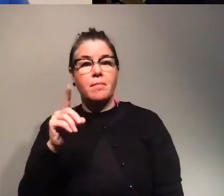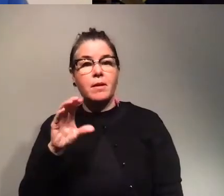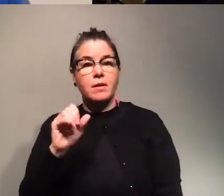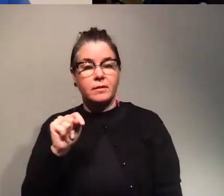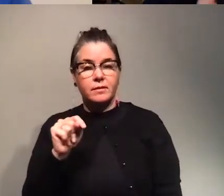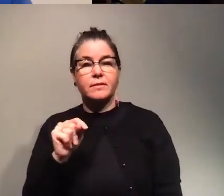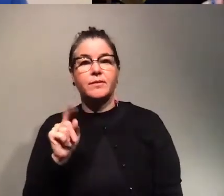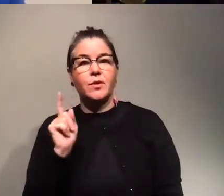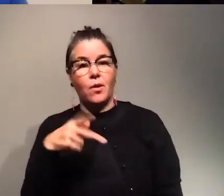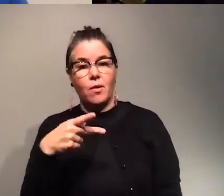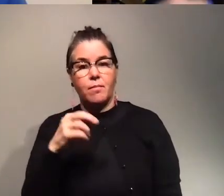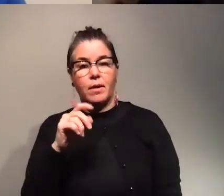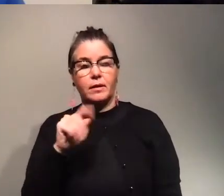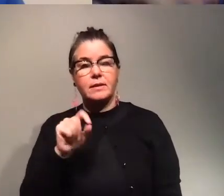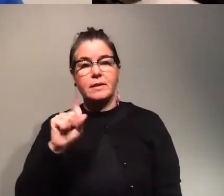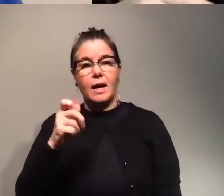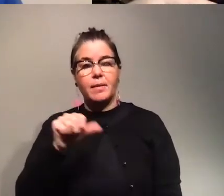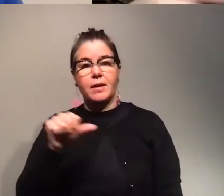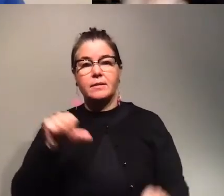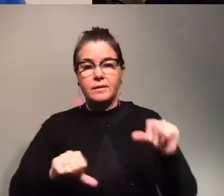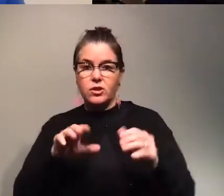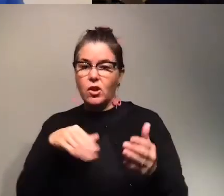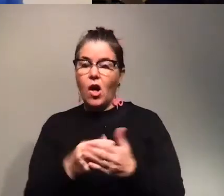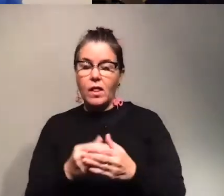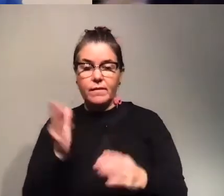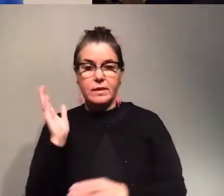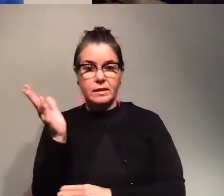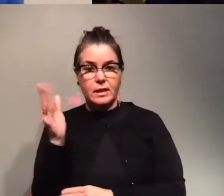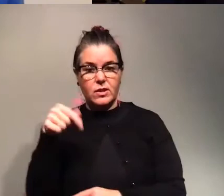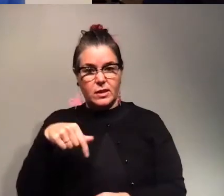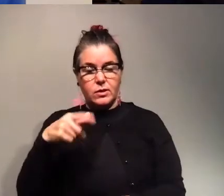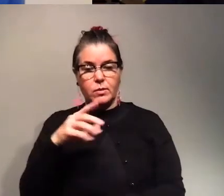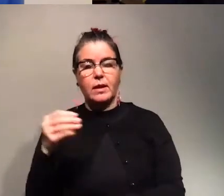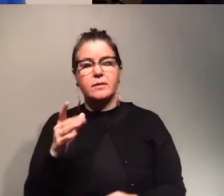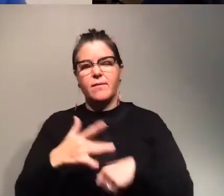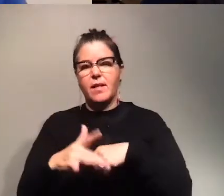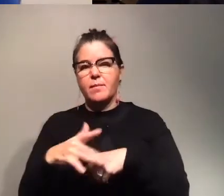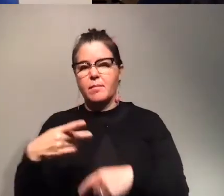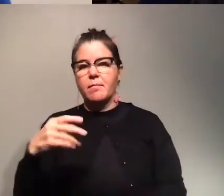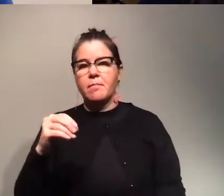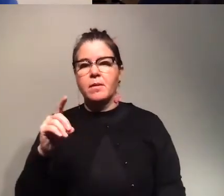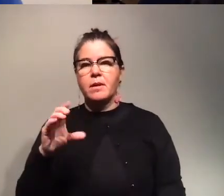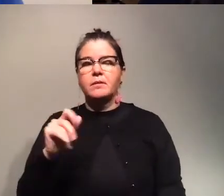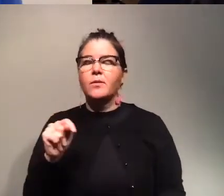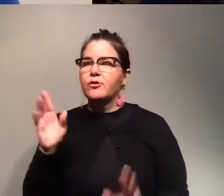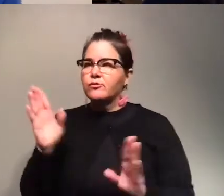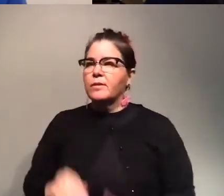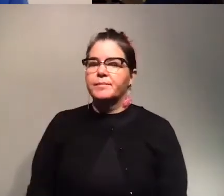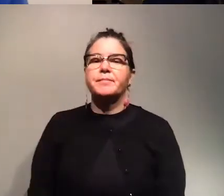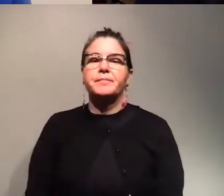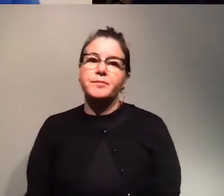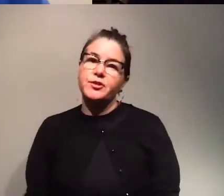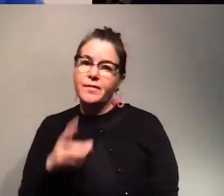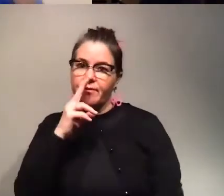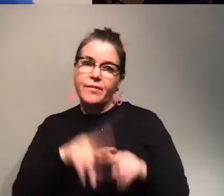podcast app and look up skype a scientist all of the sessions that we do in these q a's are available as a podcast oh that's great fun fact cool